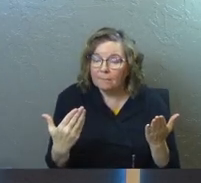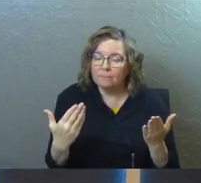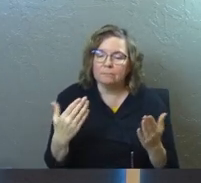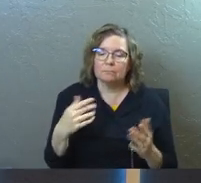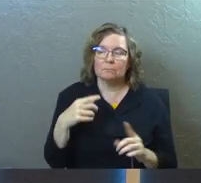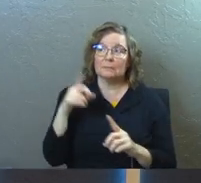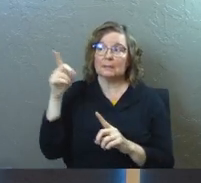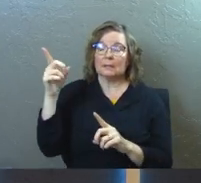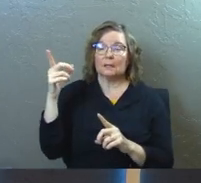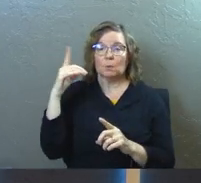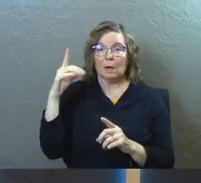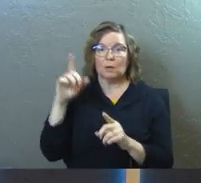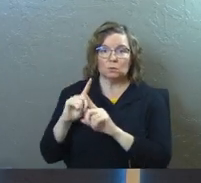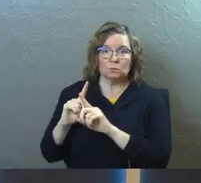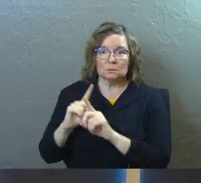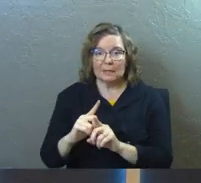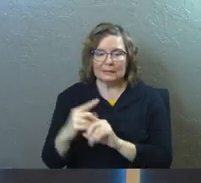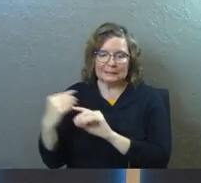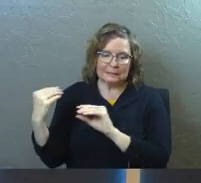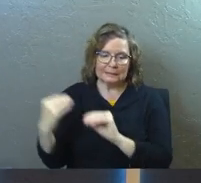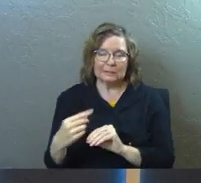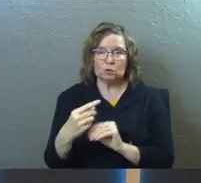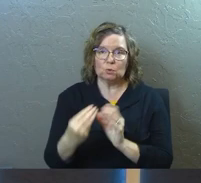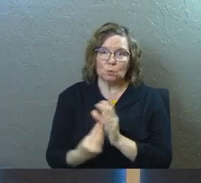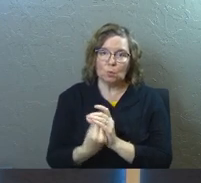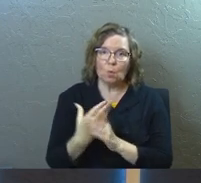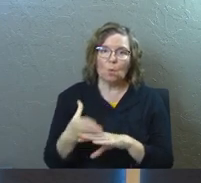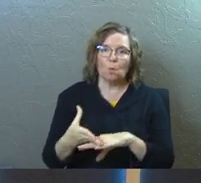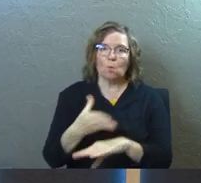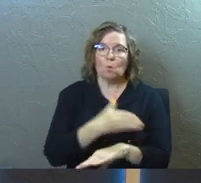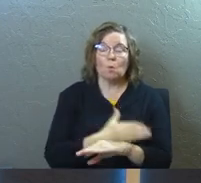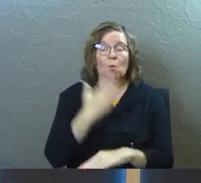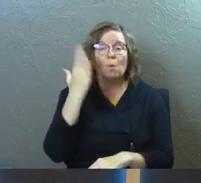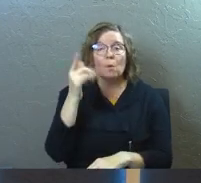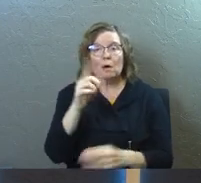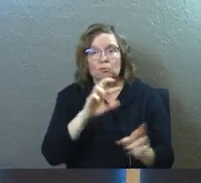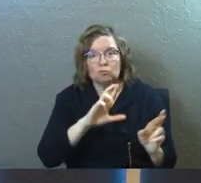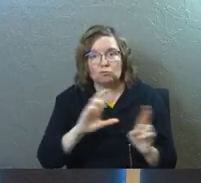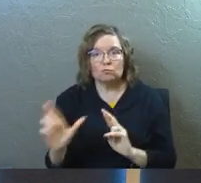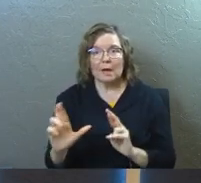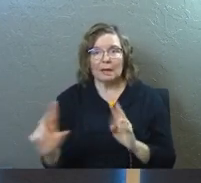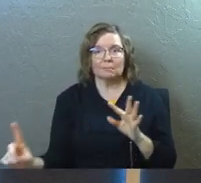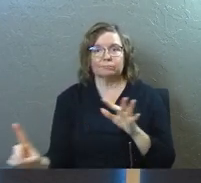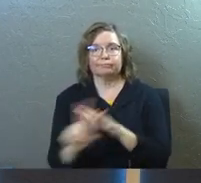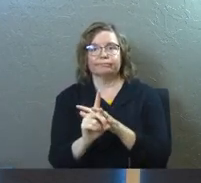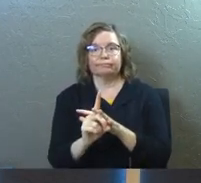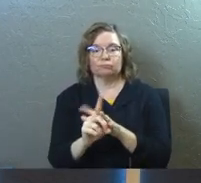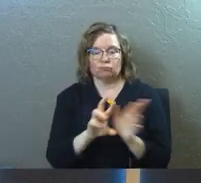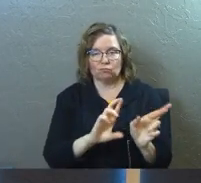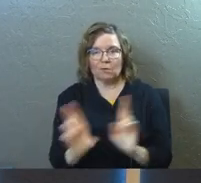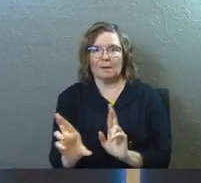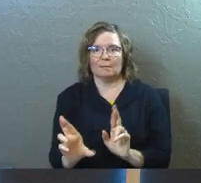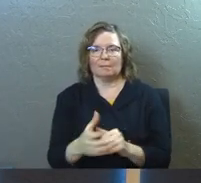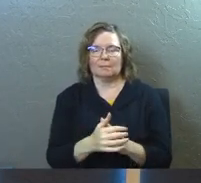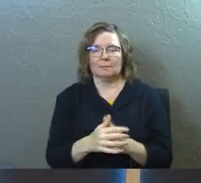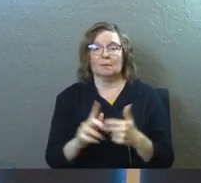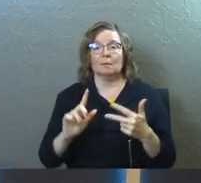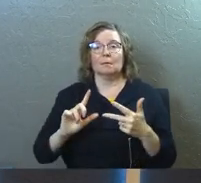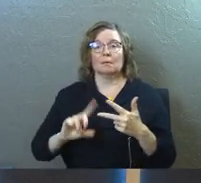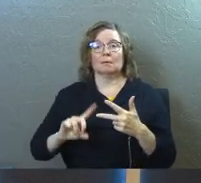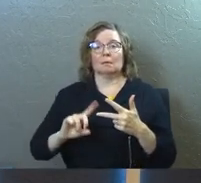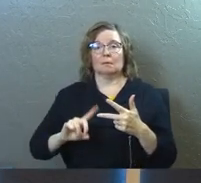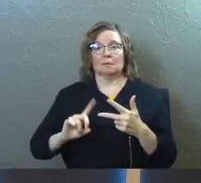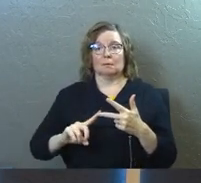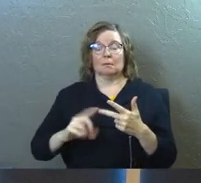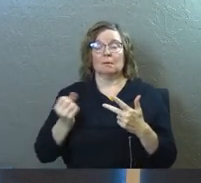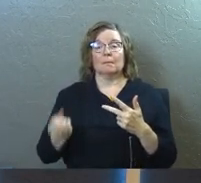And so he might want to disciple you, teach you, grow you so that you're ready when that time comes. And then the third thing I'll